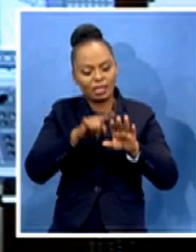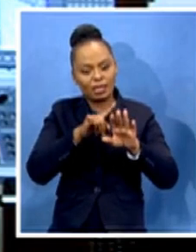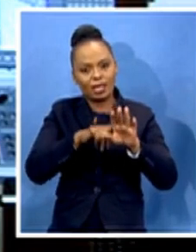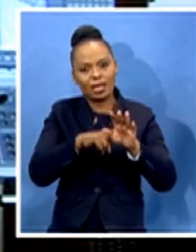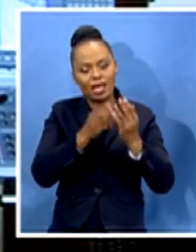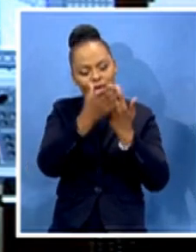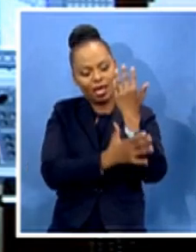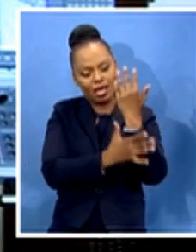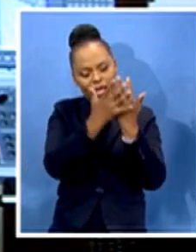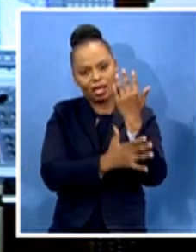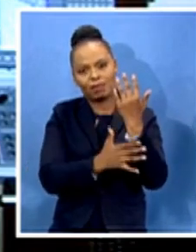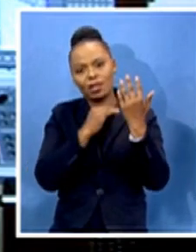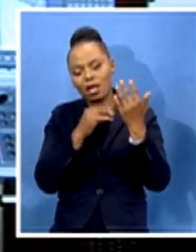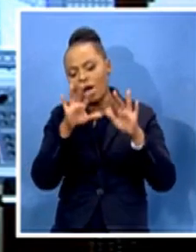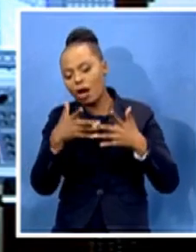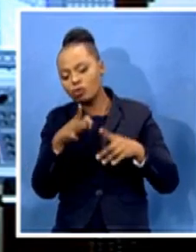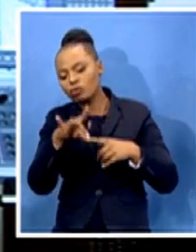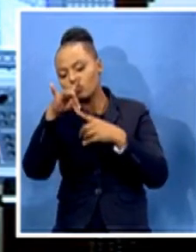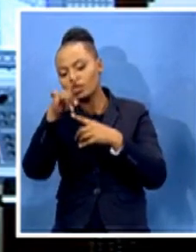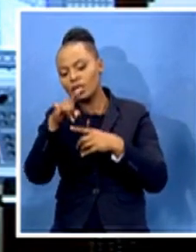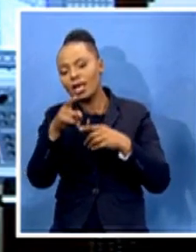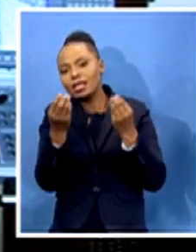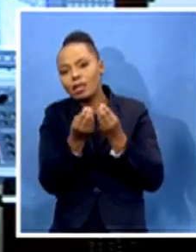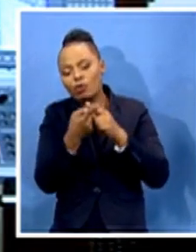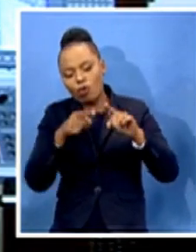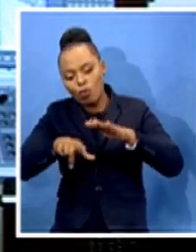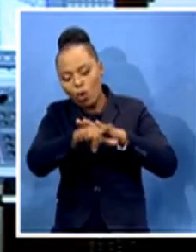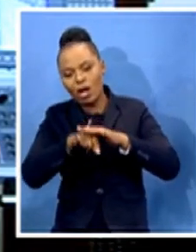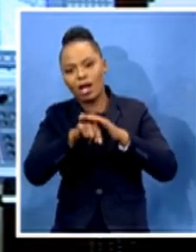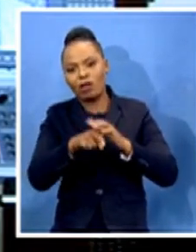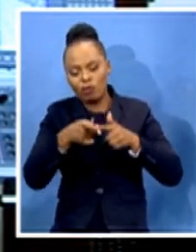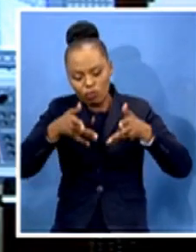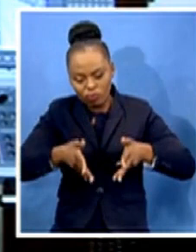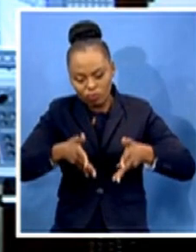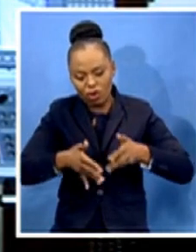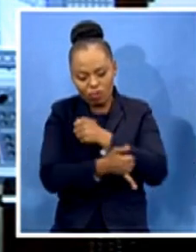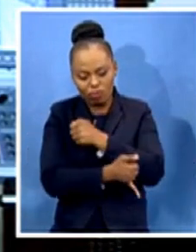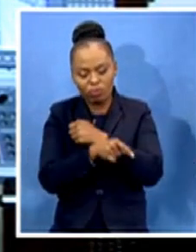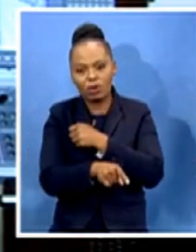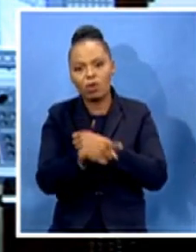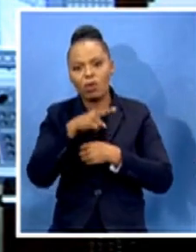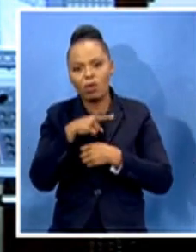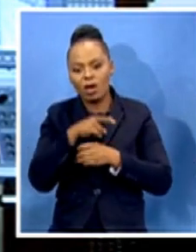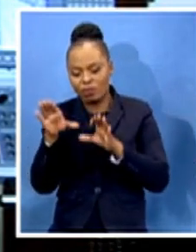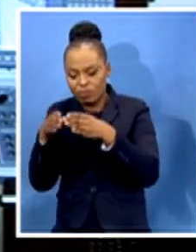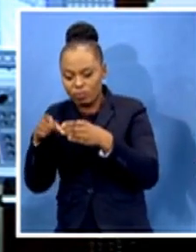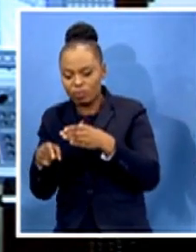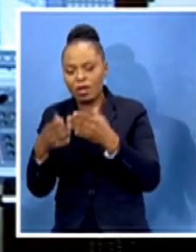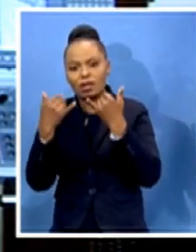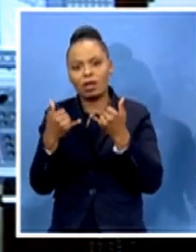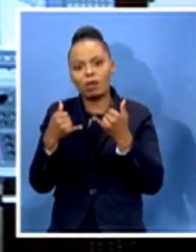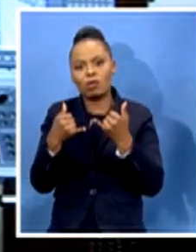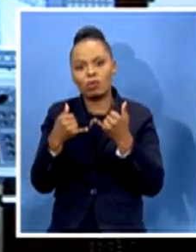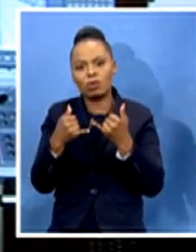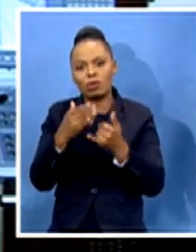Because these guys, the amputees have to normally bring these devices in from overseas and they are